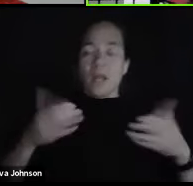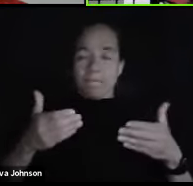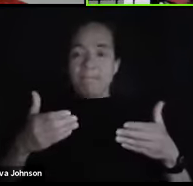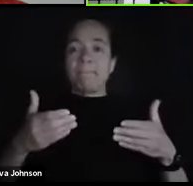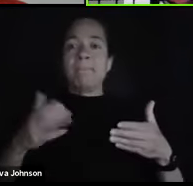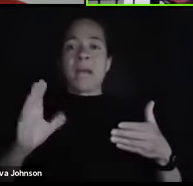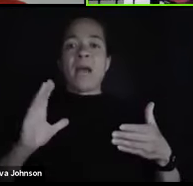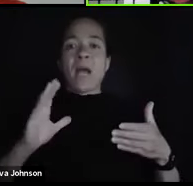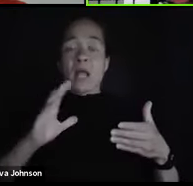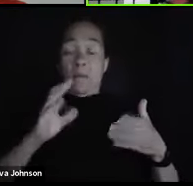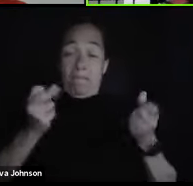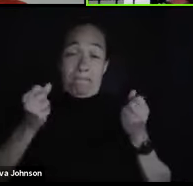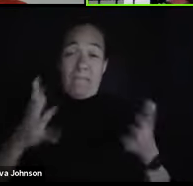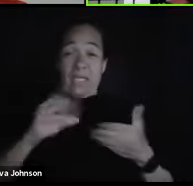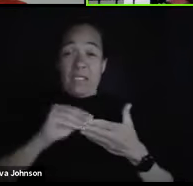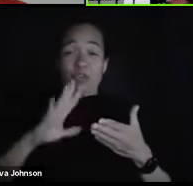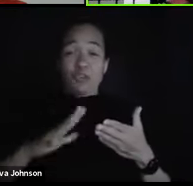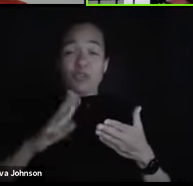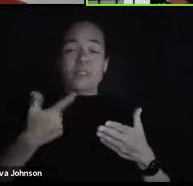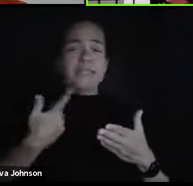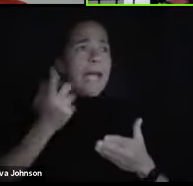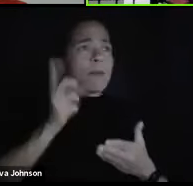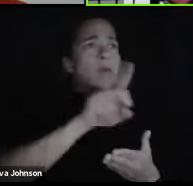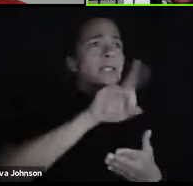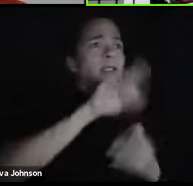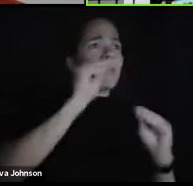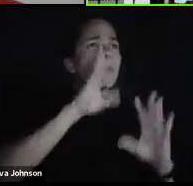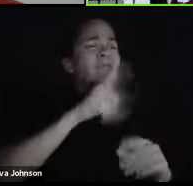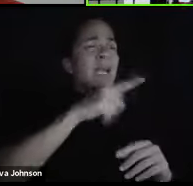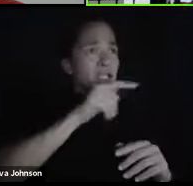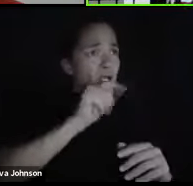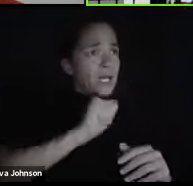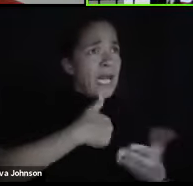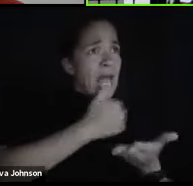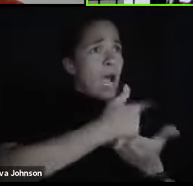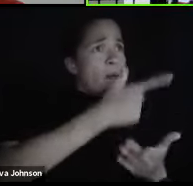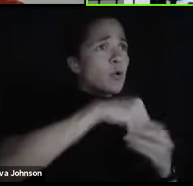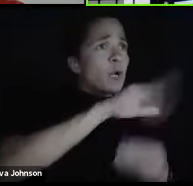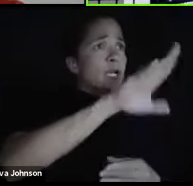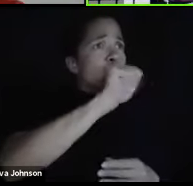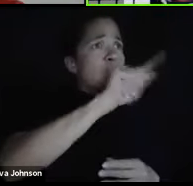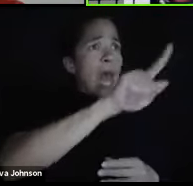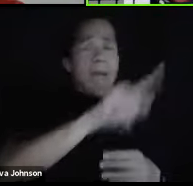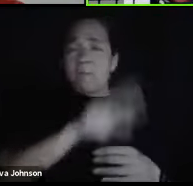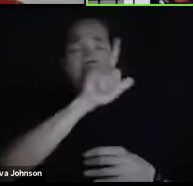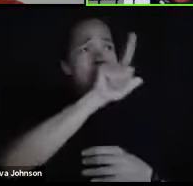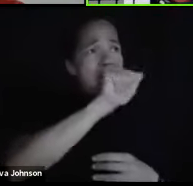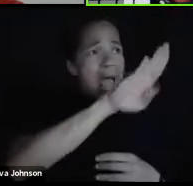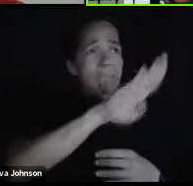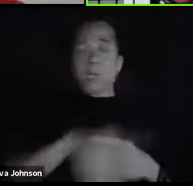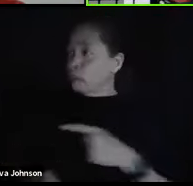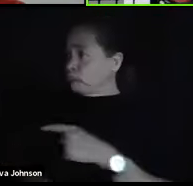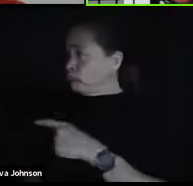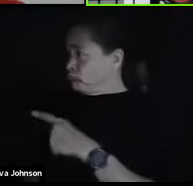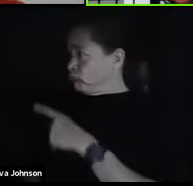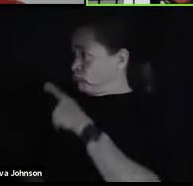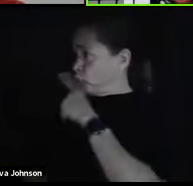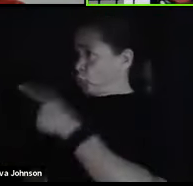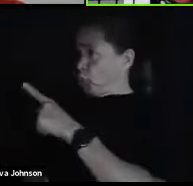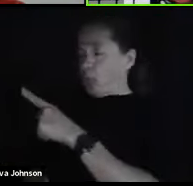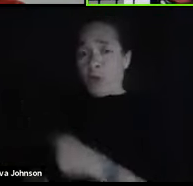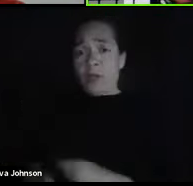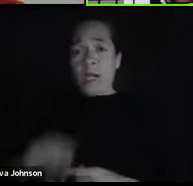the professor and said, could I help you in your lab? And he goes, sure. And so I have my first